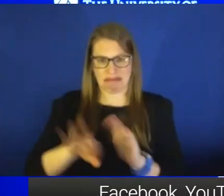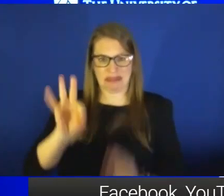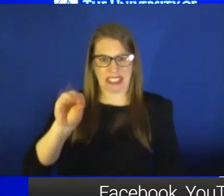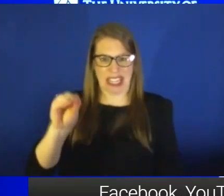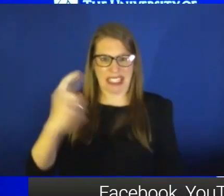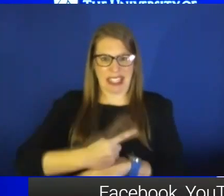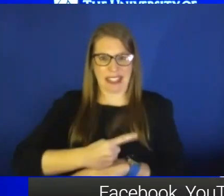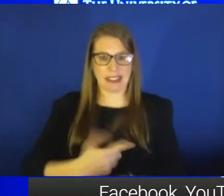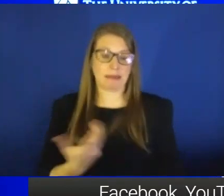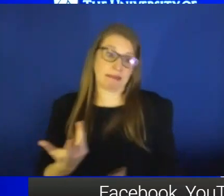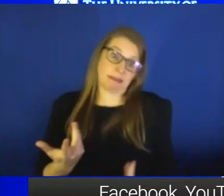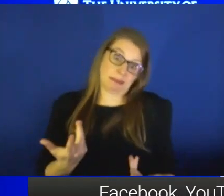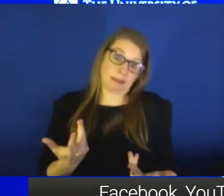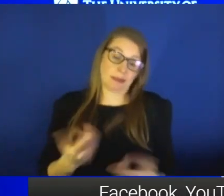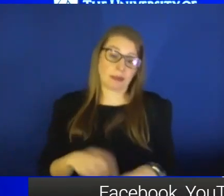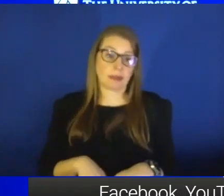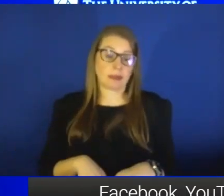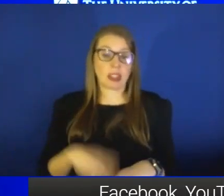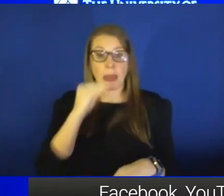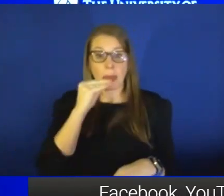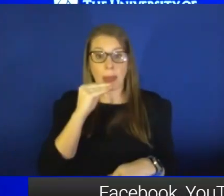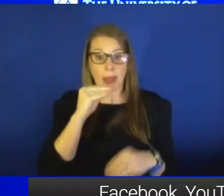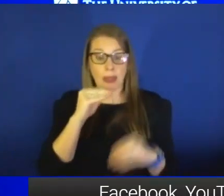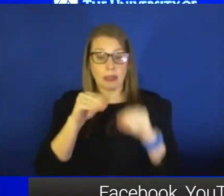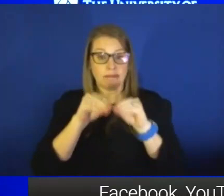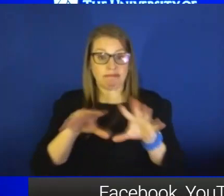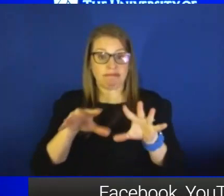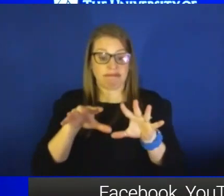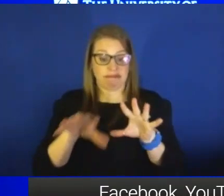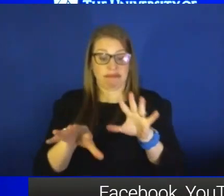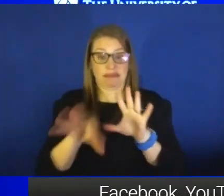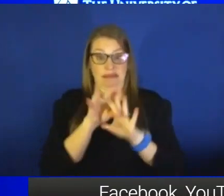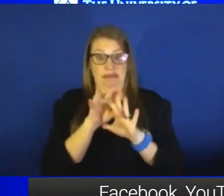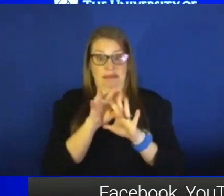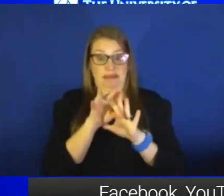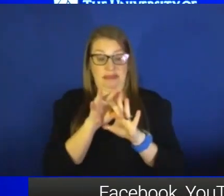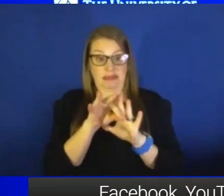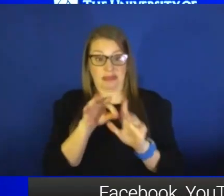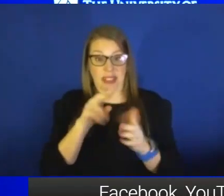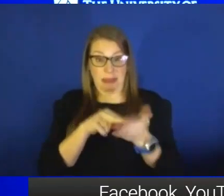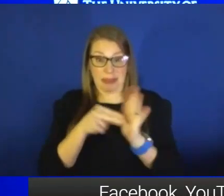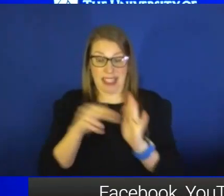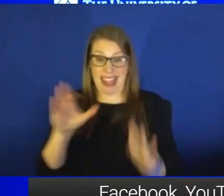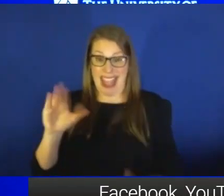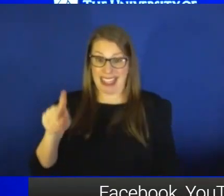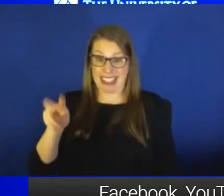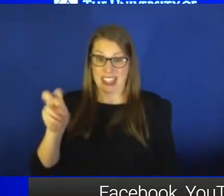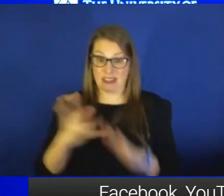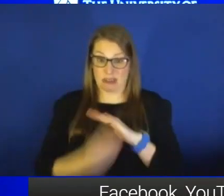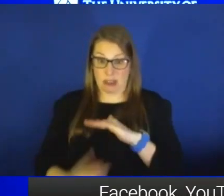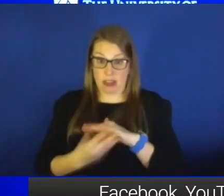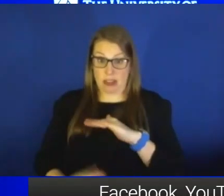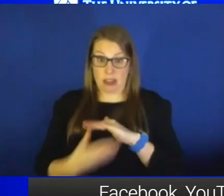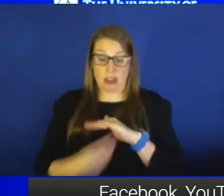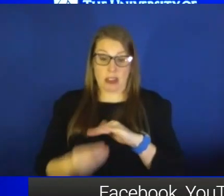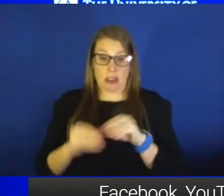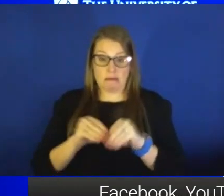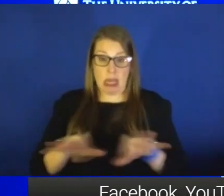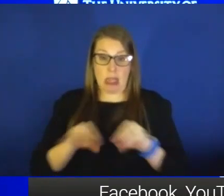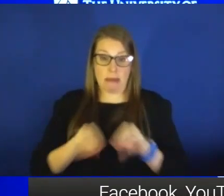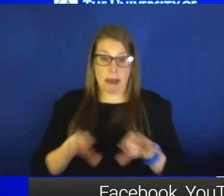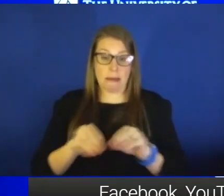breathalyzer detects are still able to be detected. Is it just when you're in that active viral replication or does that continue? So I think